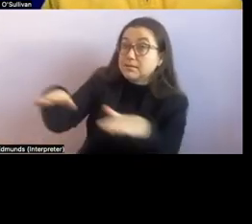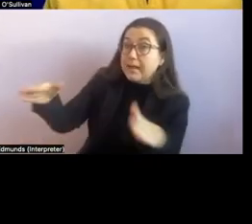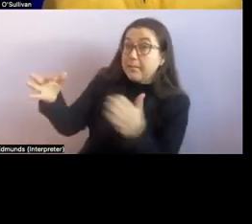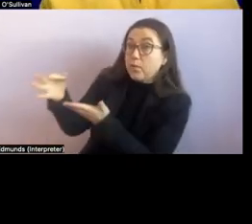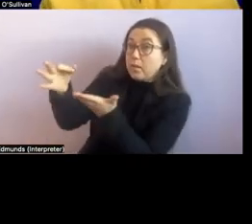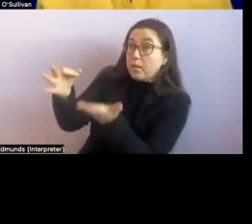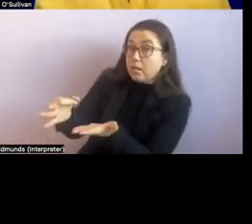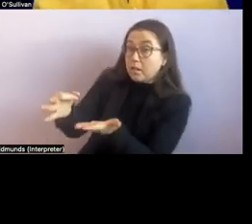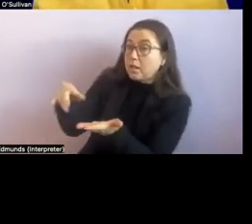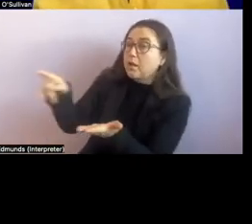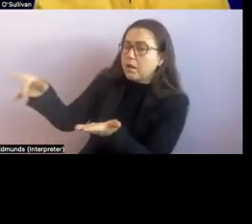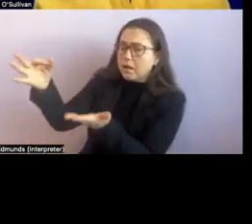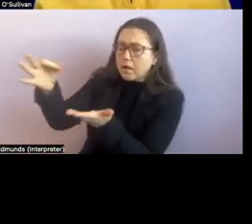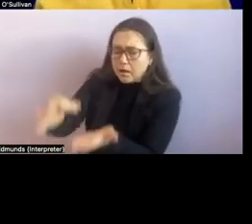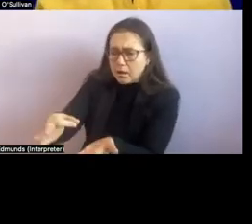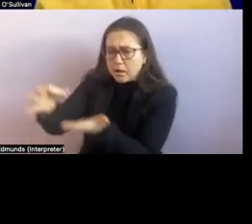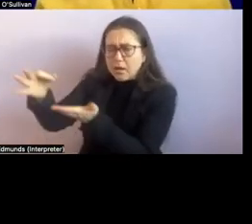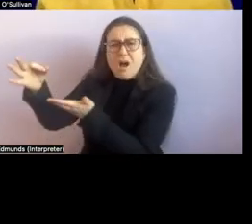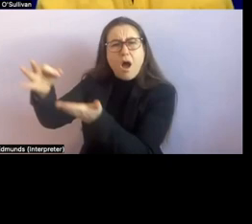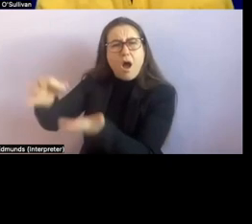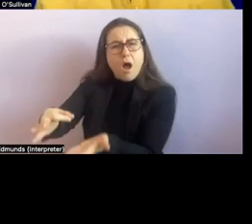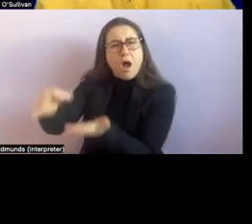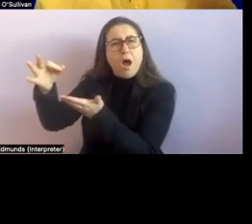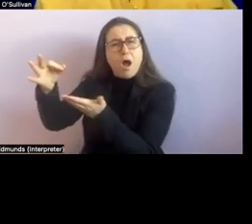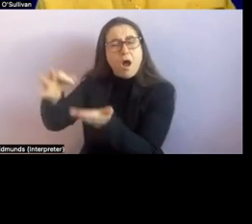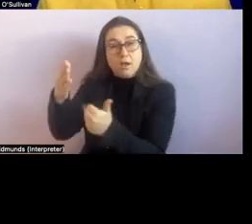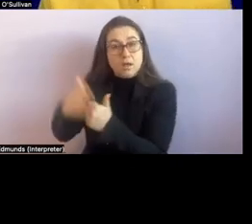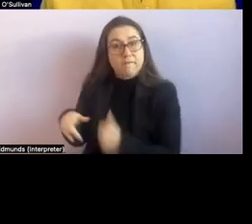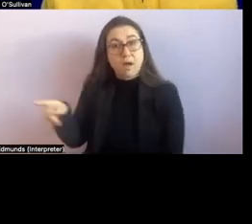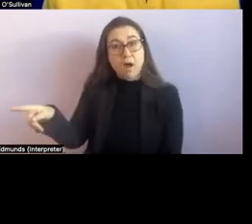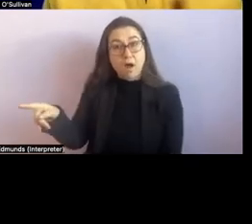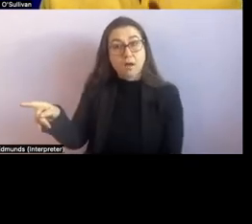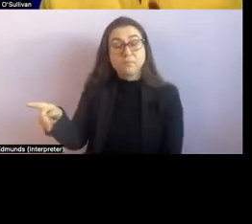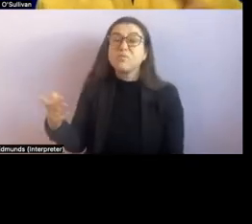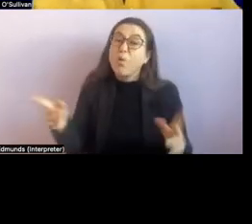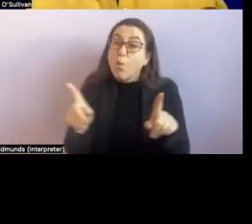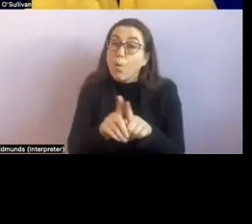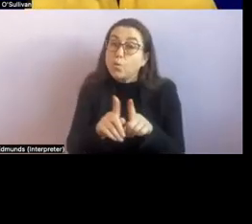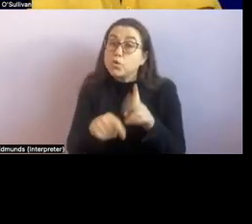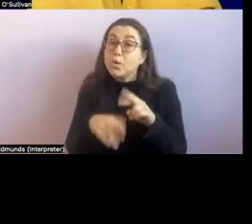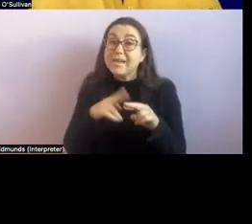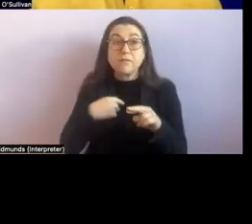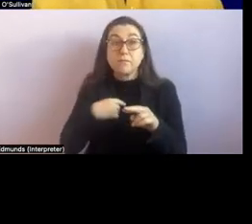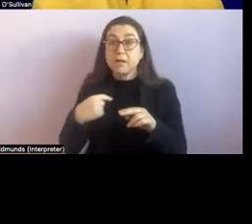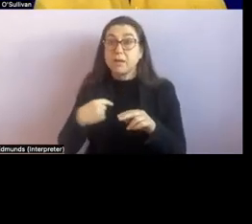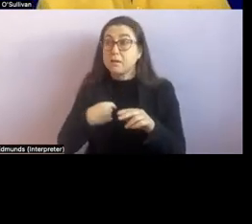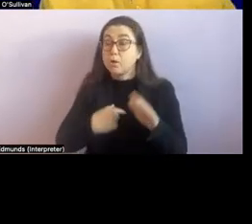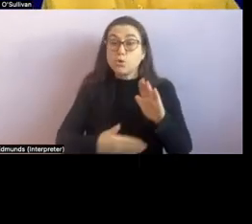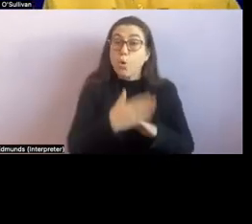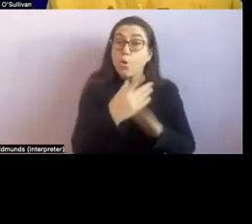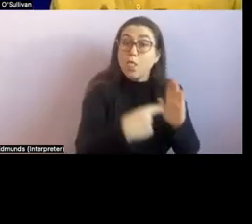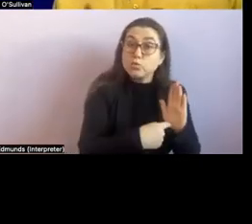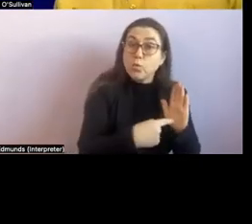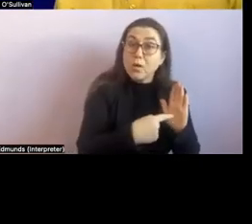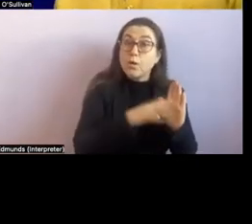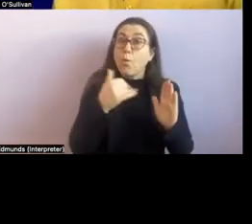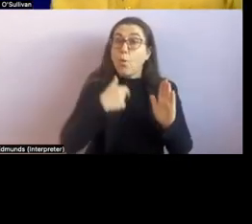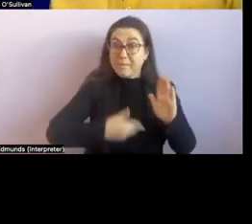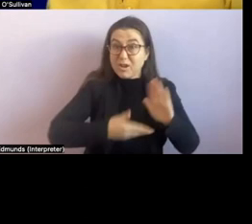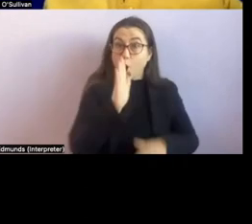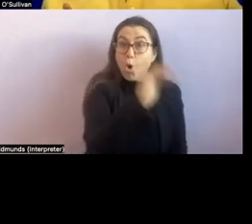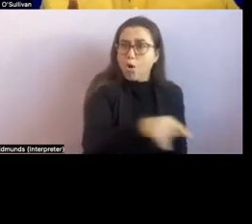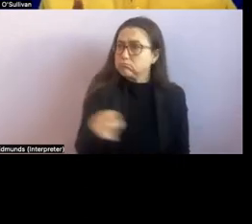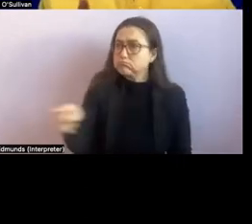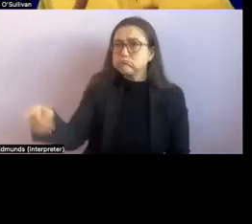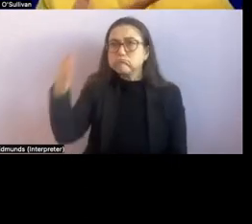how does the deafblind person know if you are going to the bathroom or if you are leaving you or from your session so um i remember a young